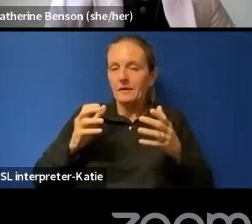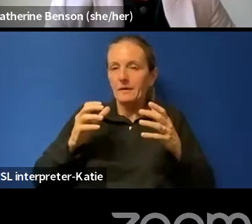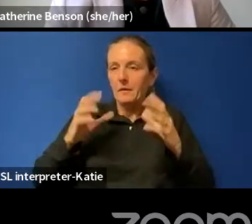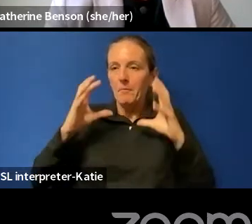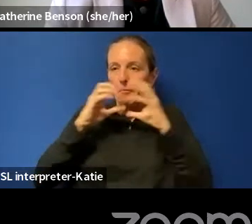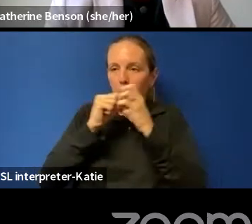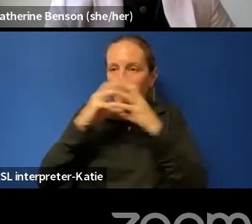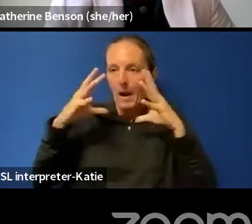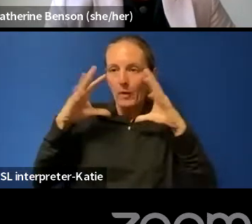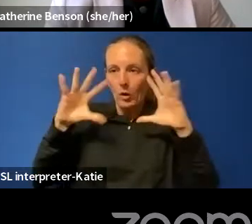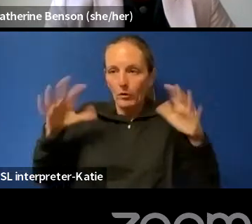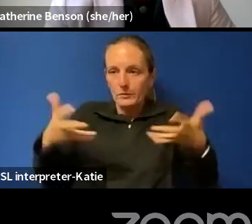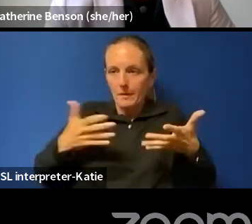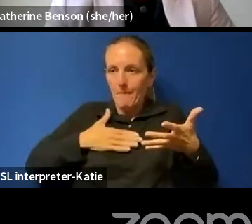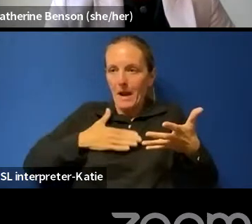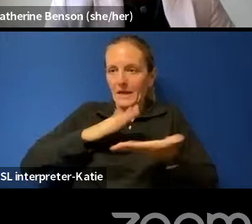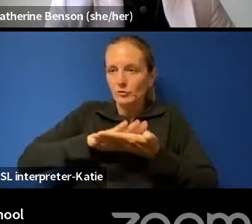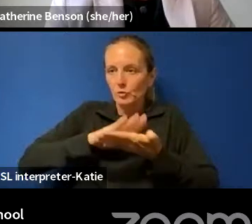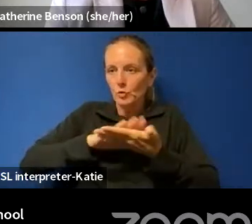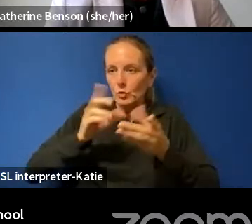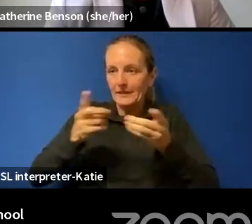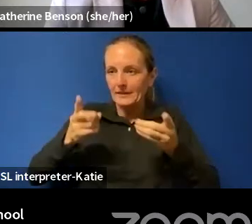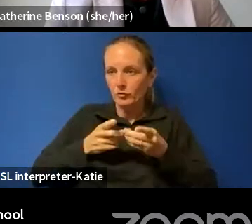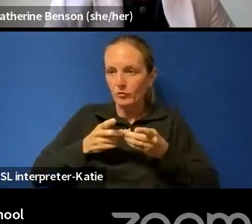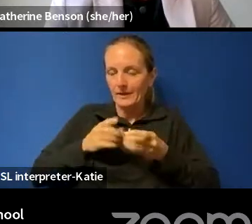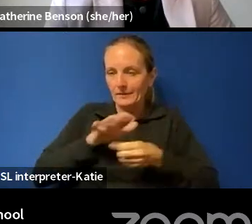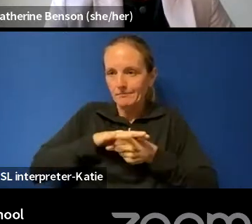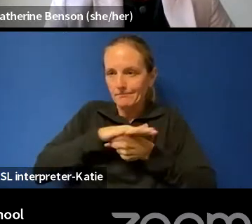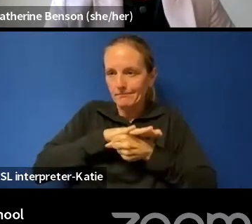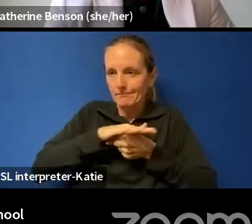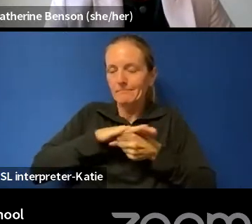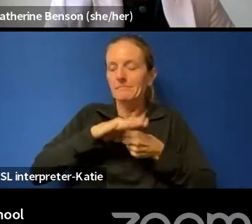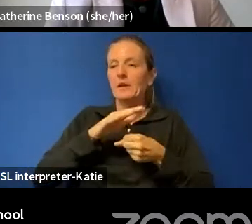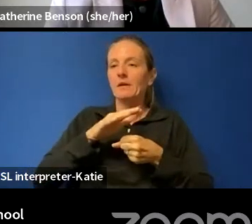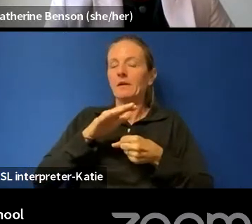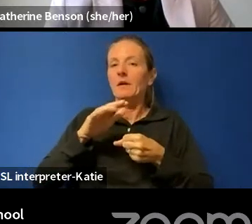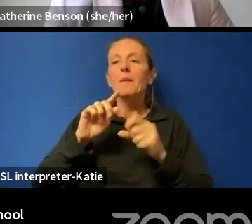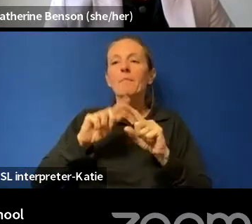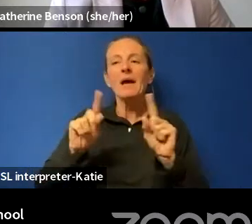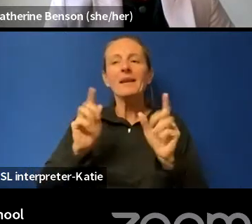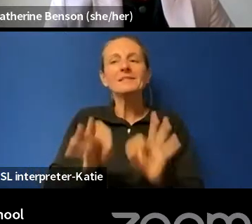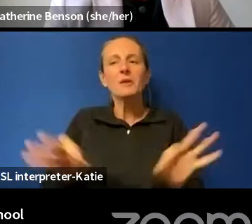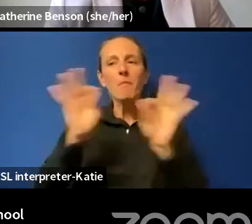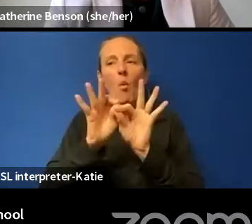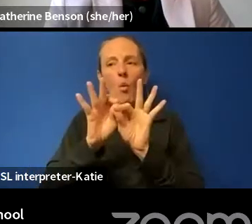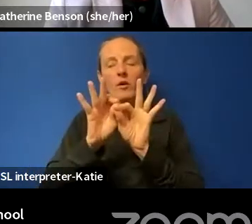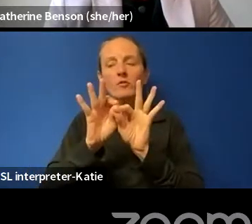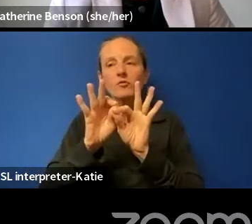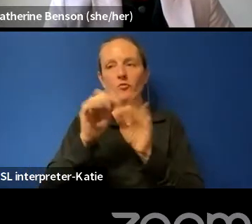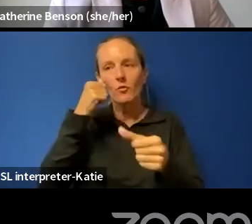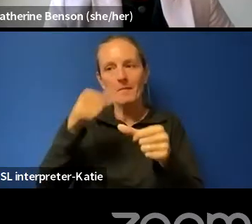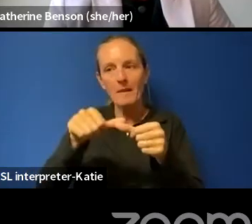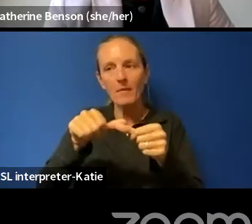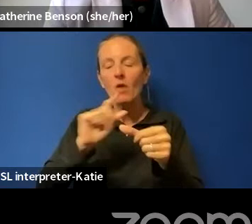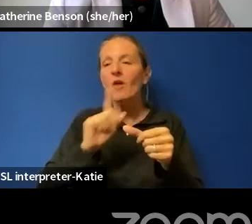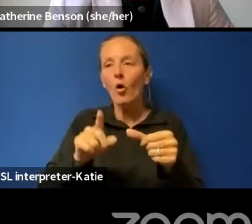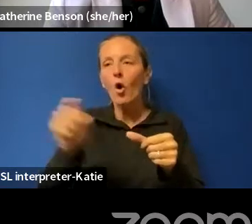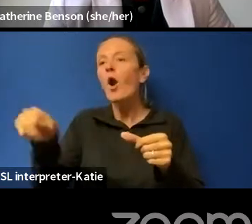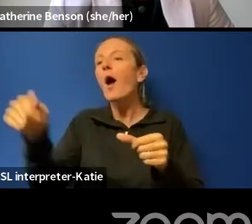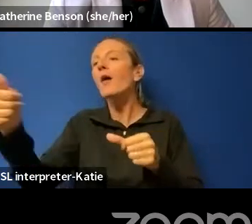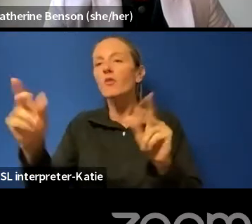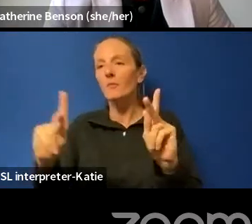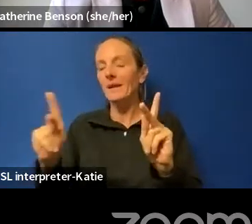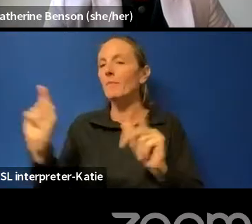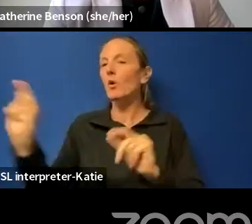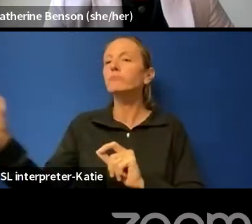think, um, it's, it's really important to keep in mind, um, that there are other people, you know, fighting for the